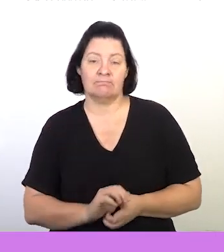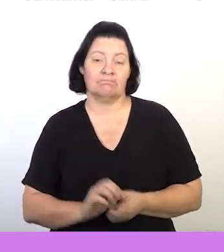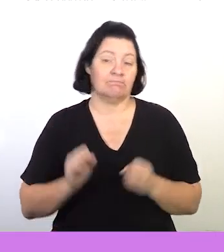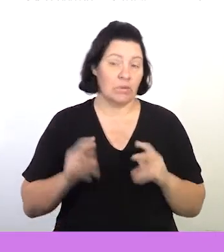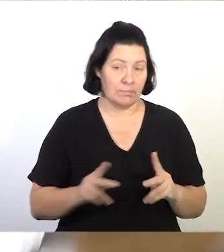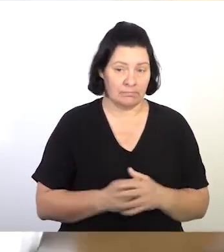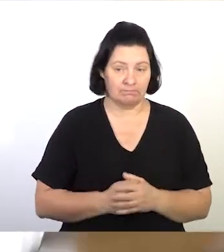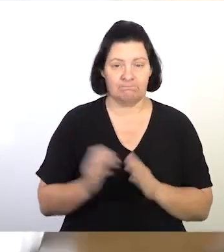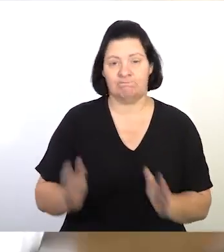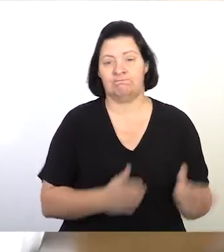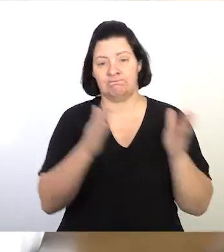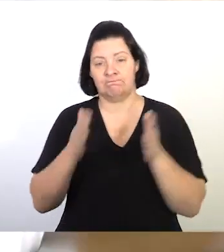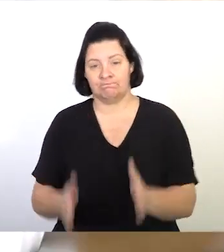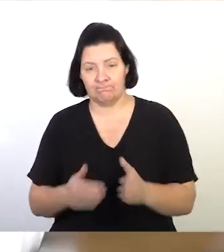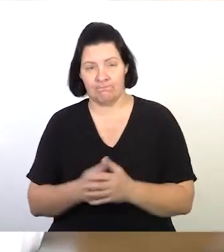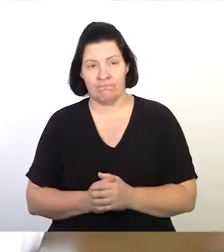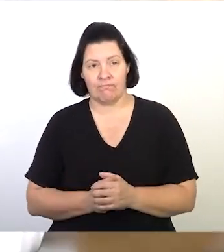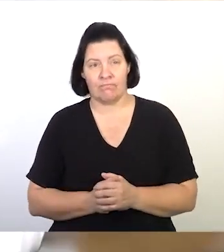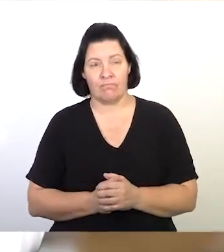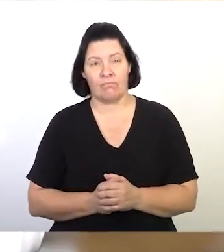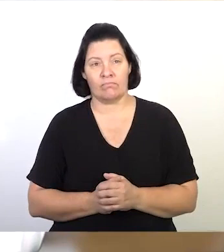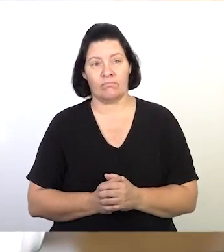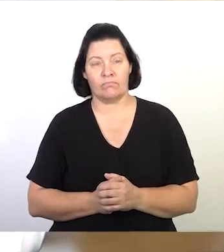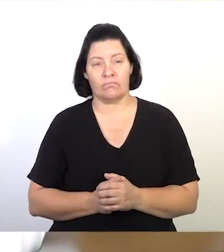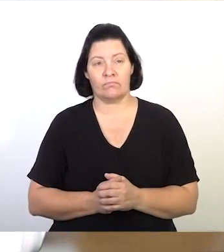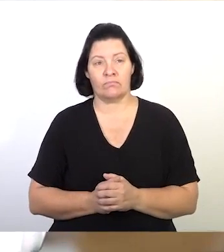Rand. All right. Now let's move on to our next question.